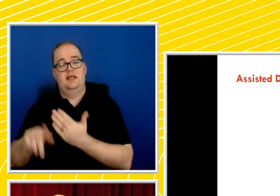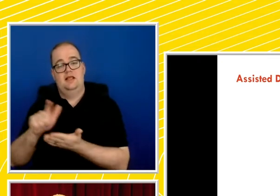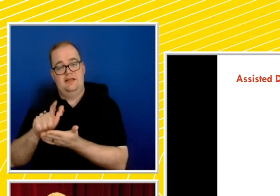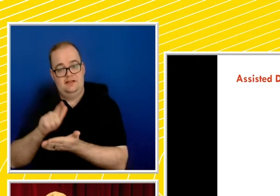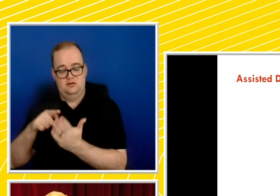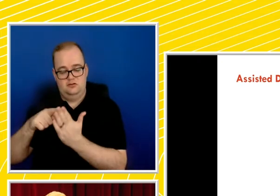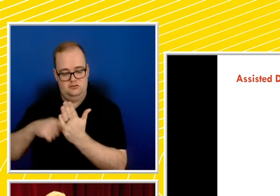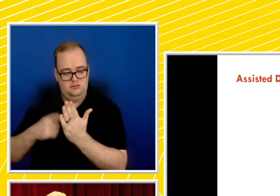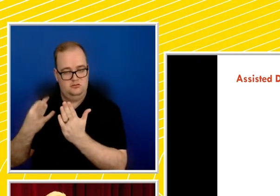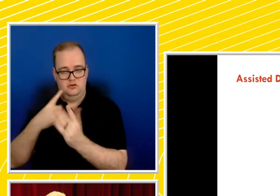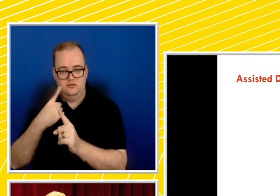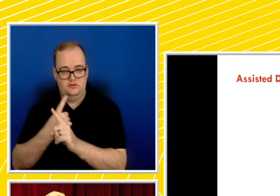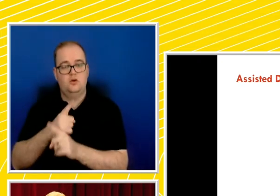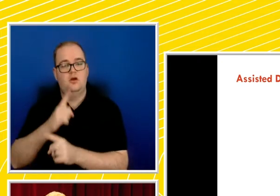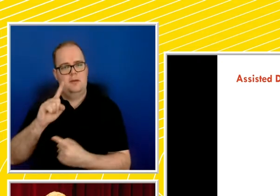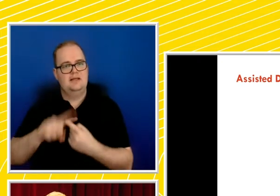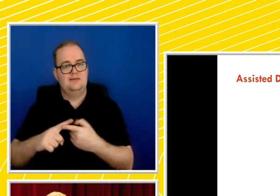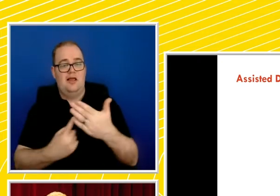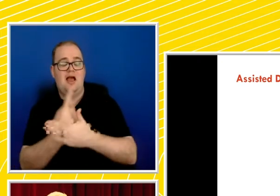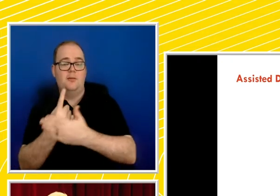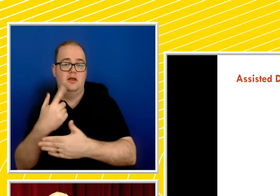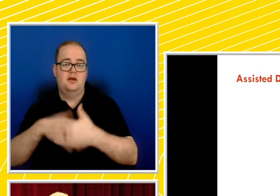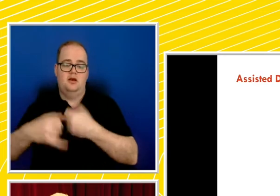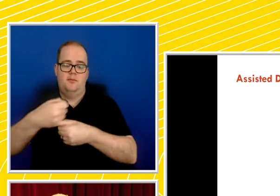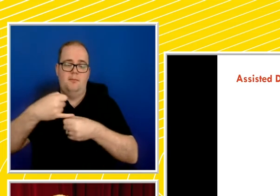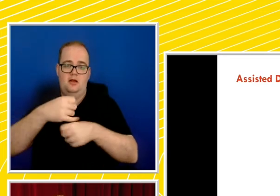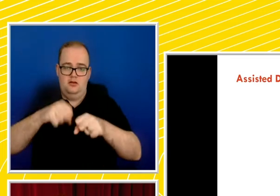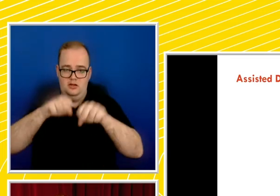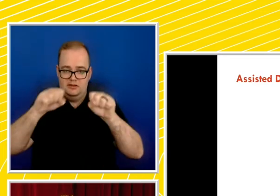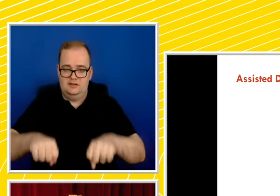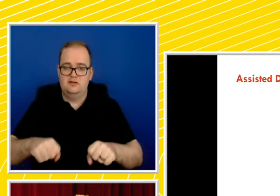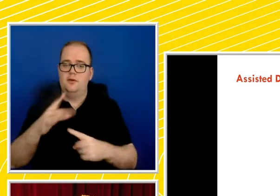practices within the health system that have ethical significance.